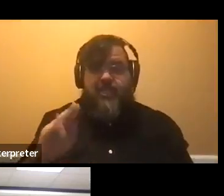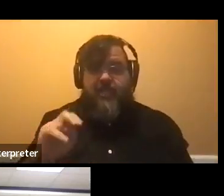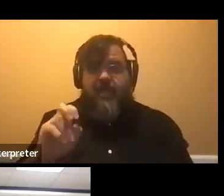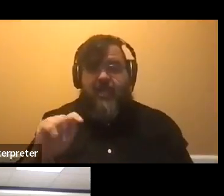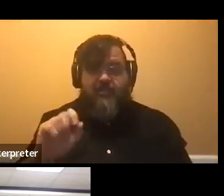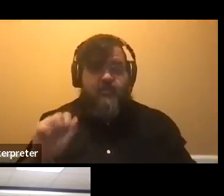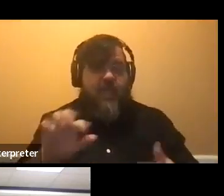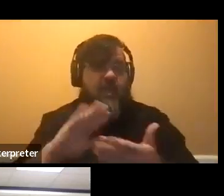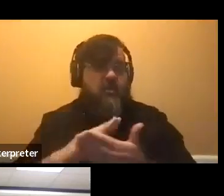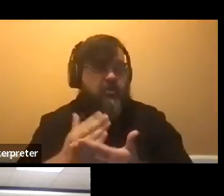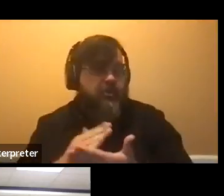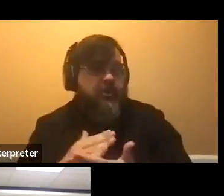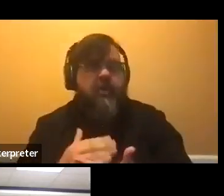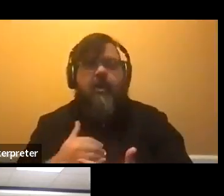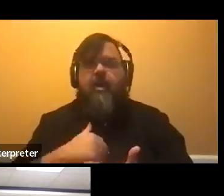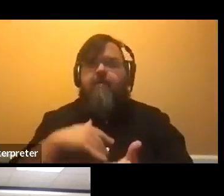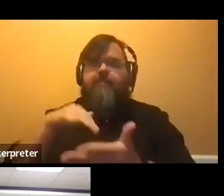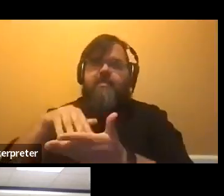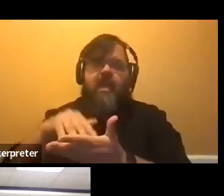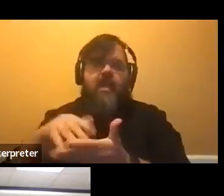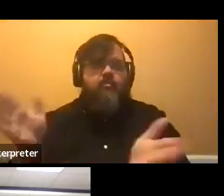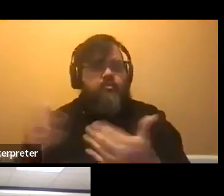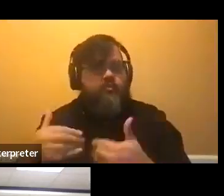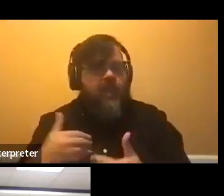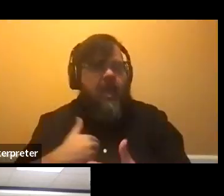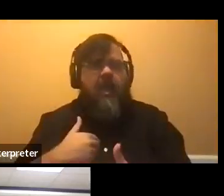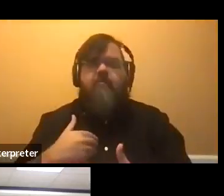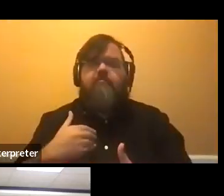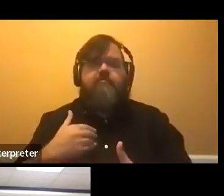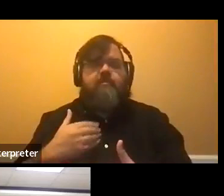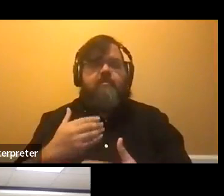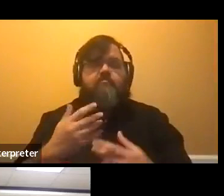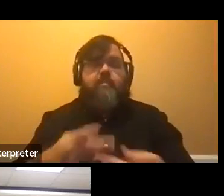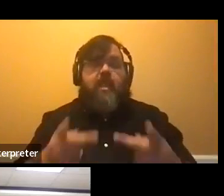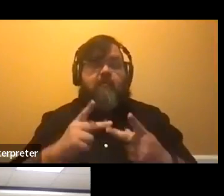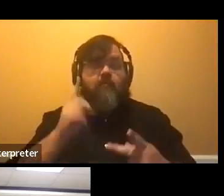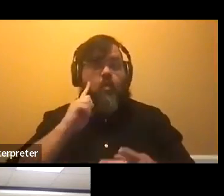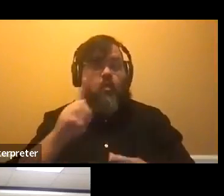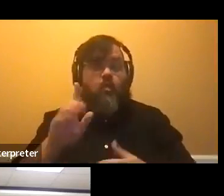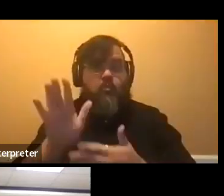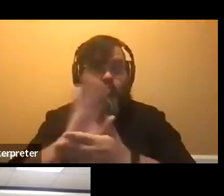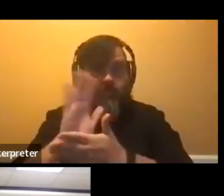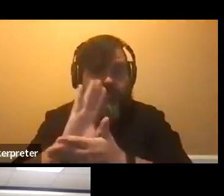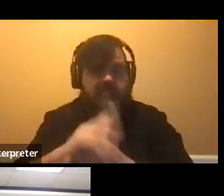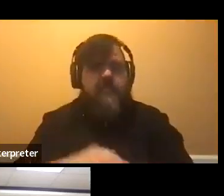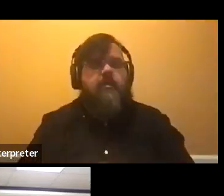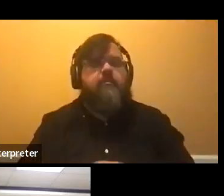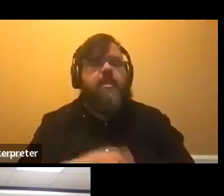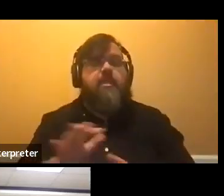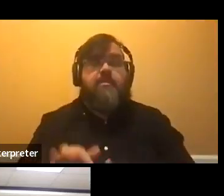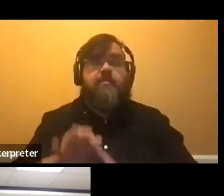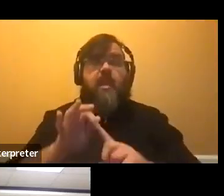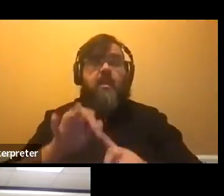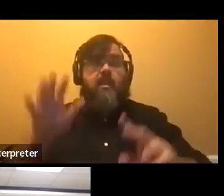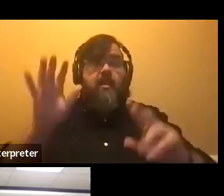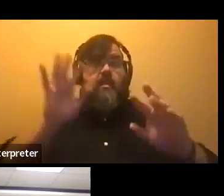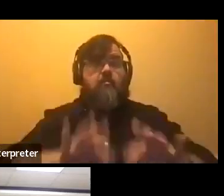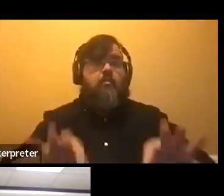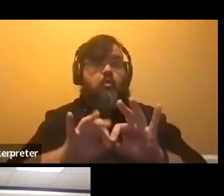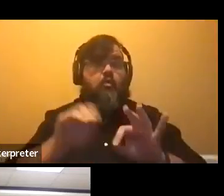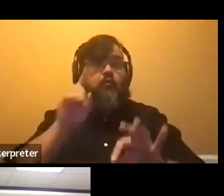to watch movies. So lots to do in the hall, lots of amenities, but especially important, I think for honor students